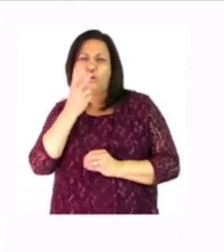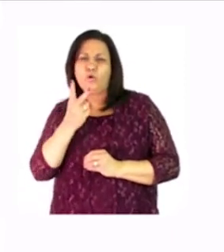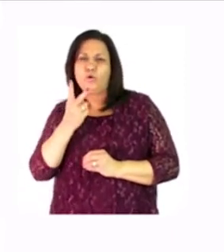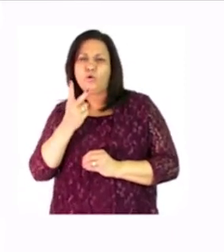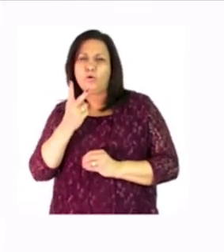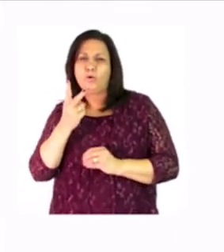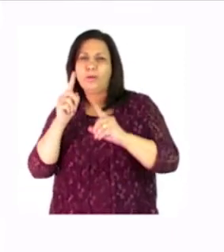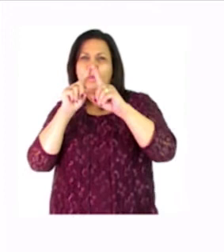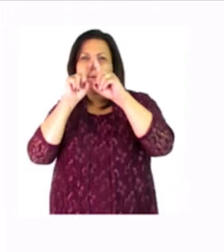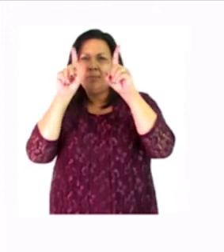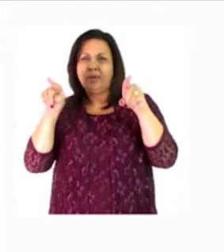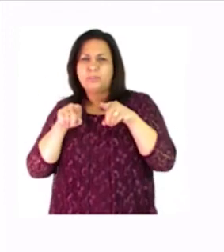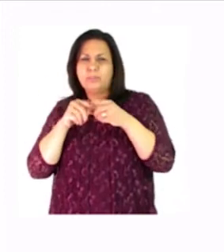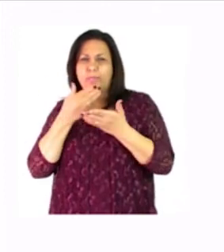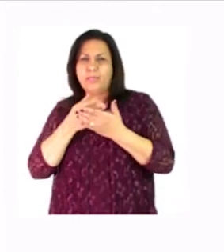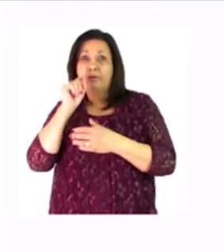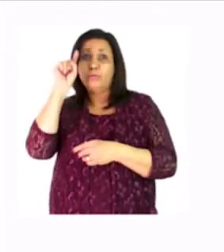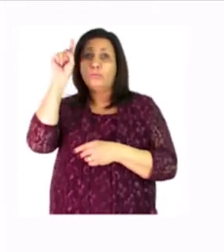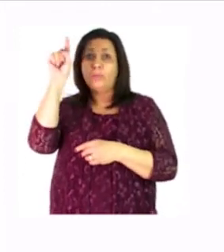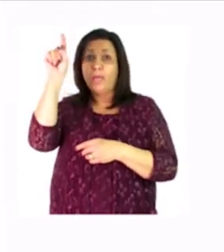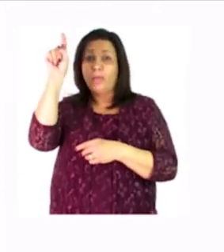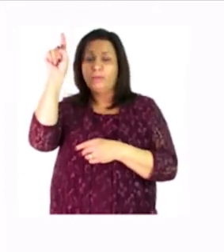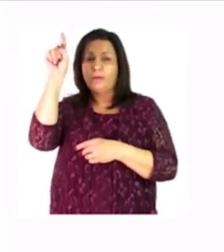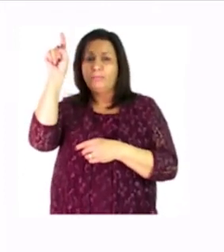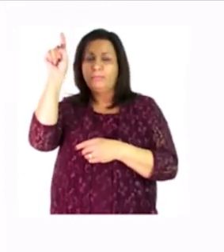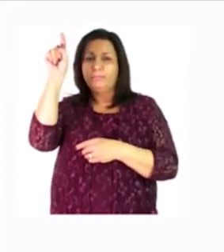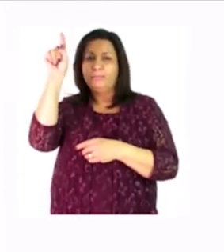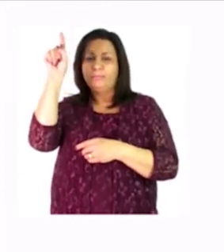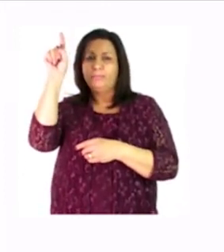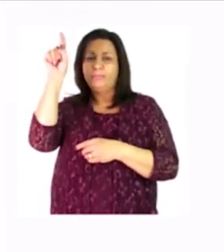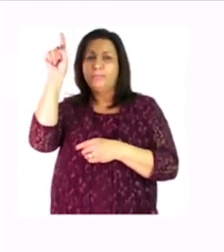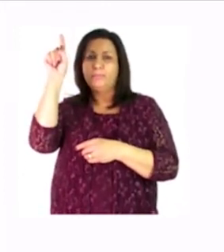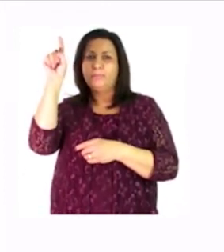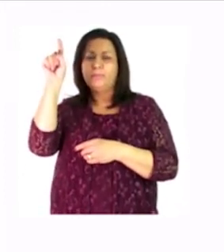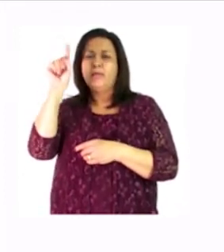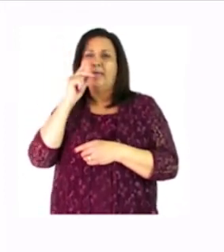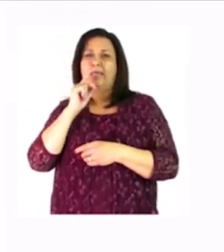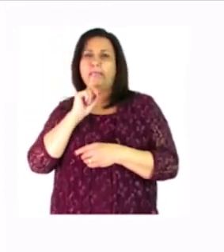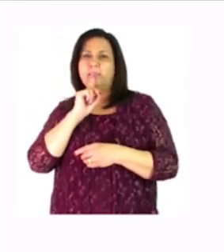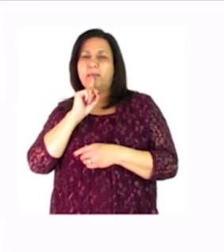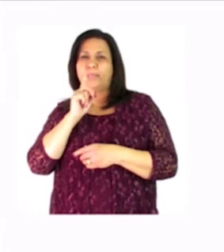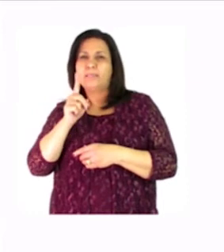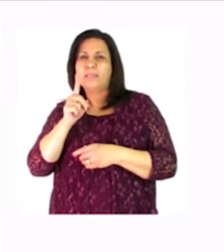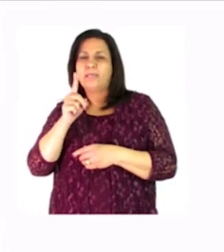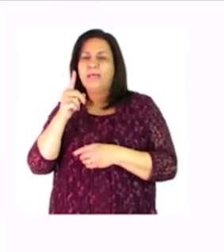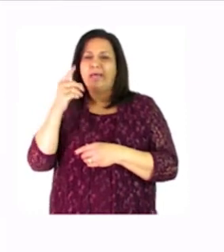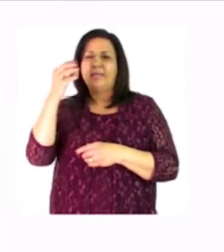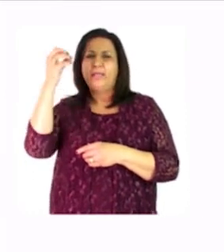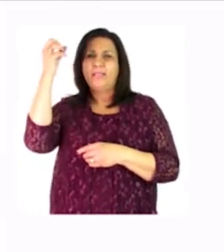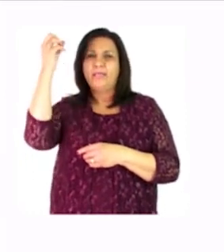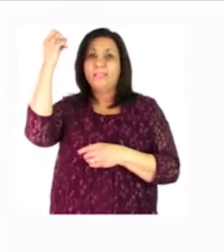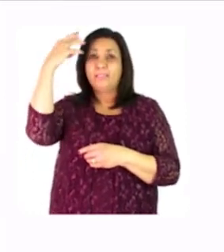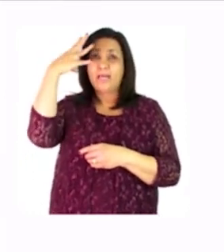picture right on the top the picture on the top it tells us the sun is ready to go